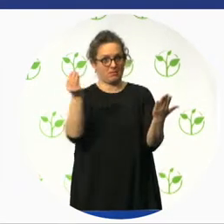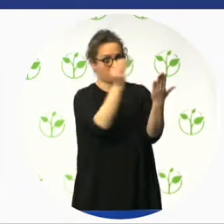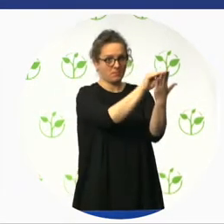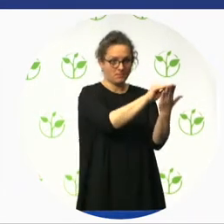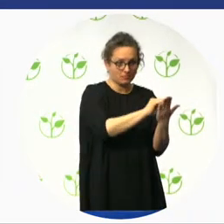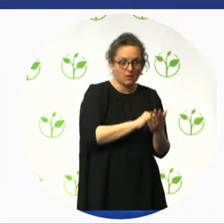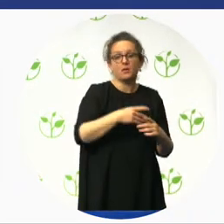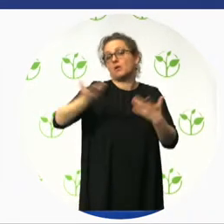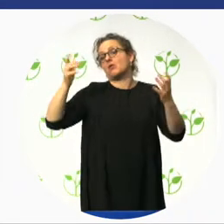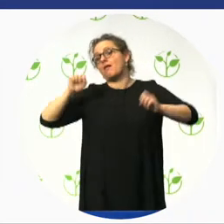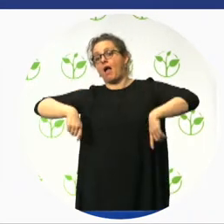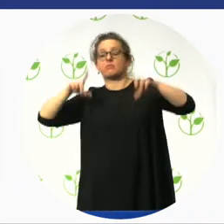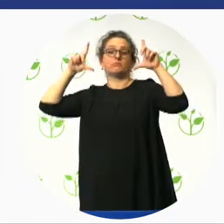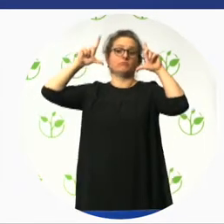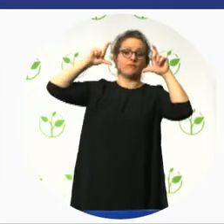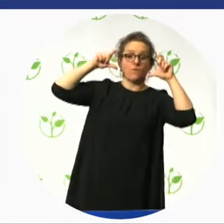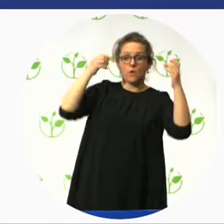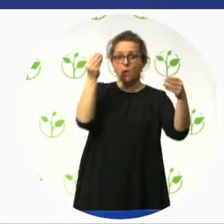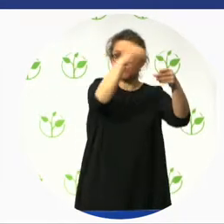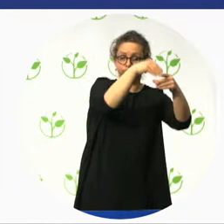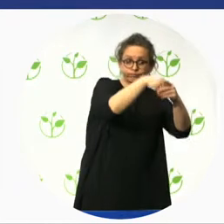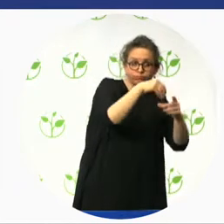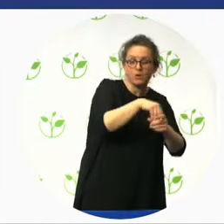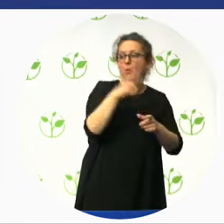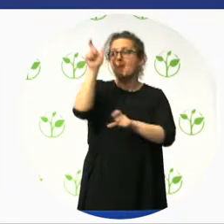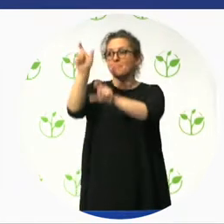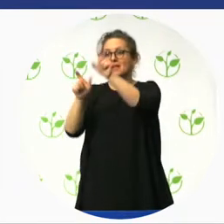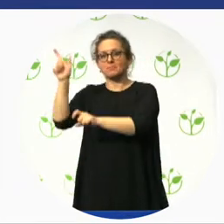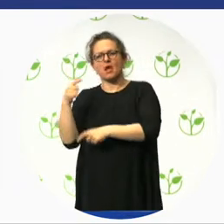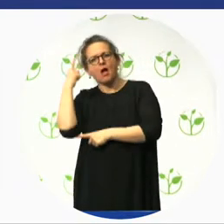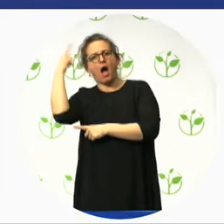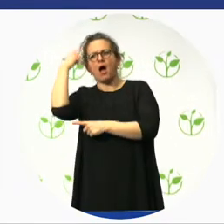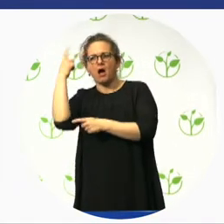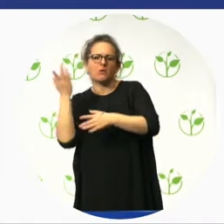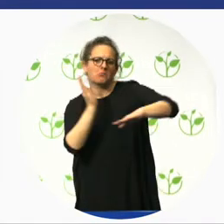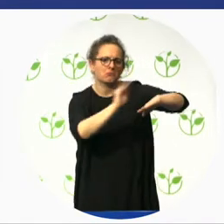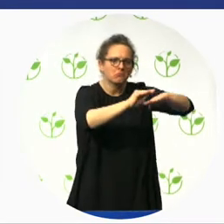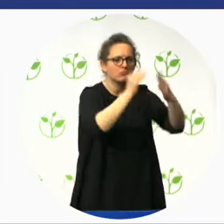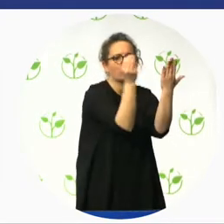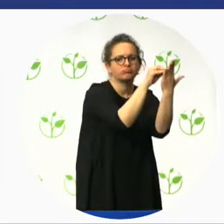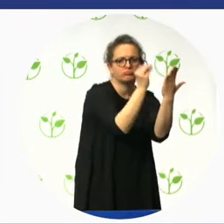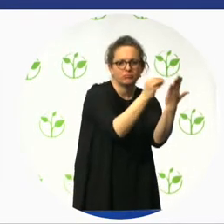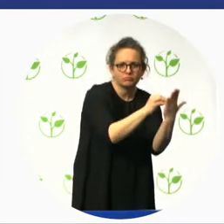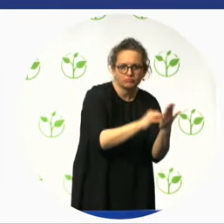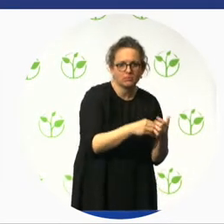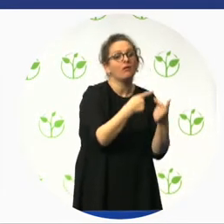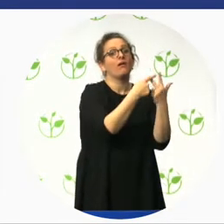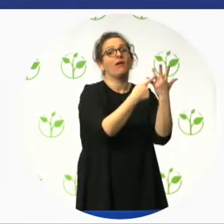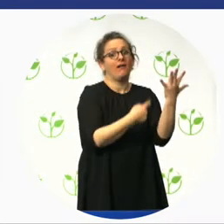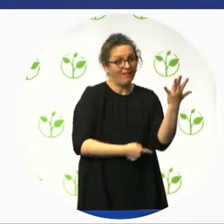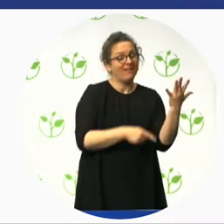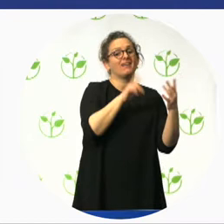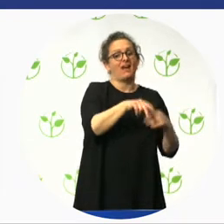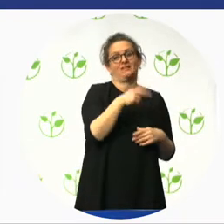these eventually form the main check and balance of the program, which goes to an adjudicator. The adjudicator reviews the